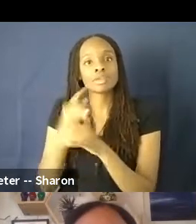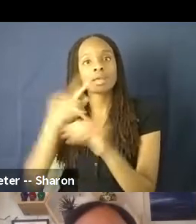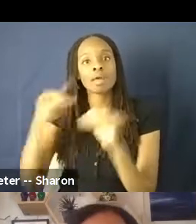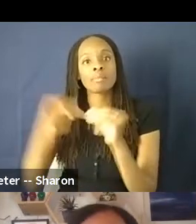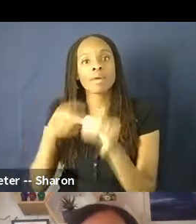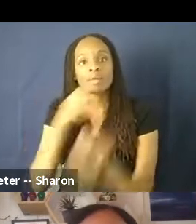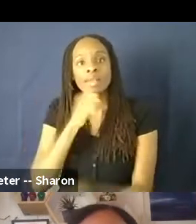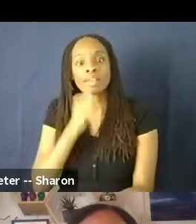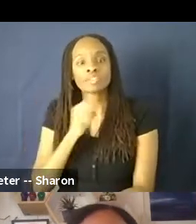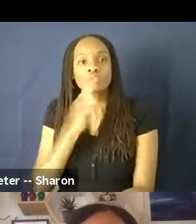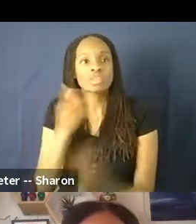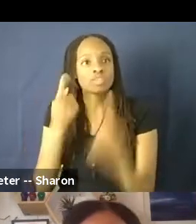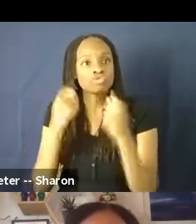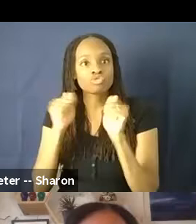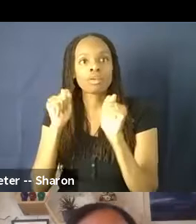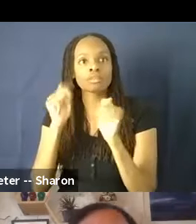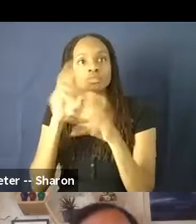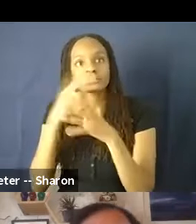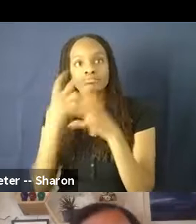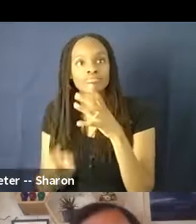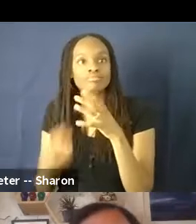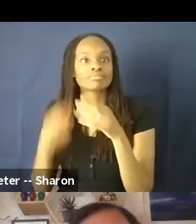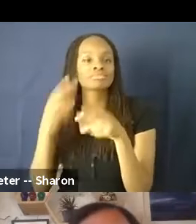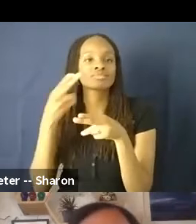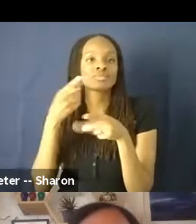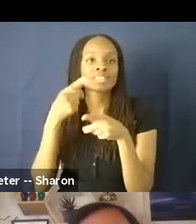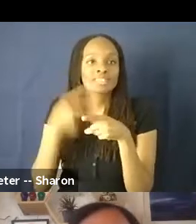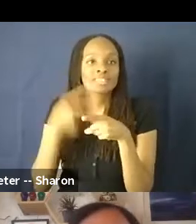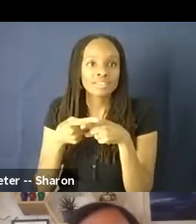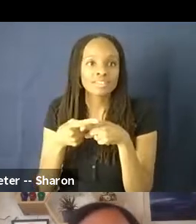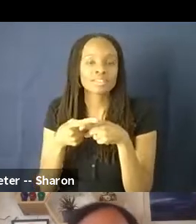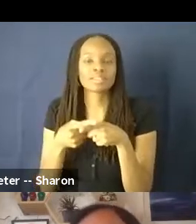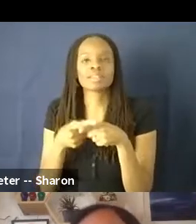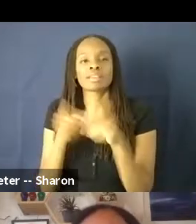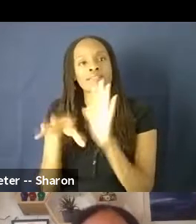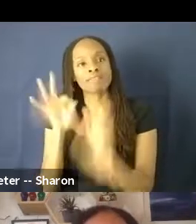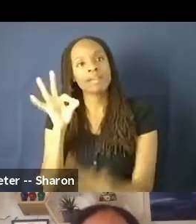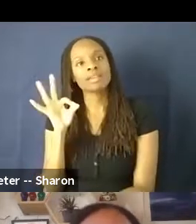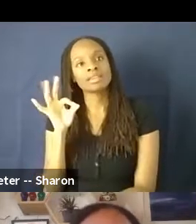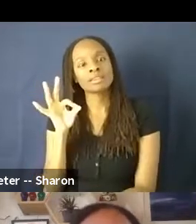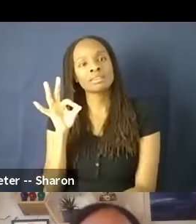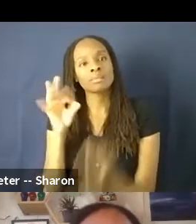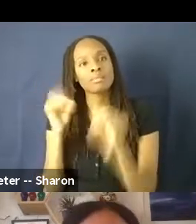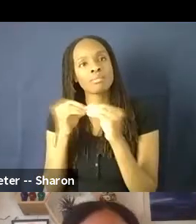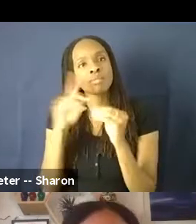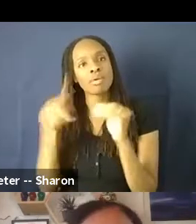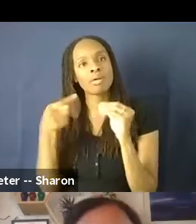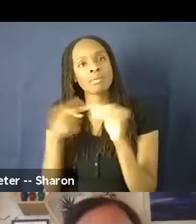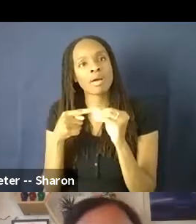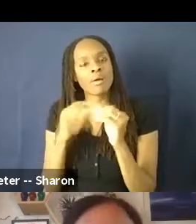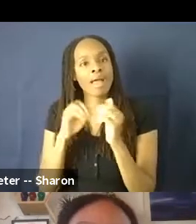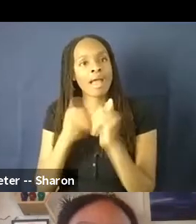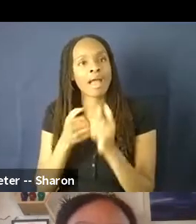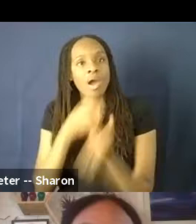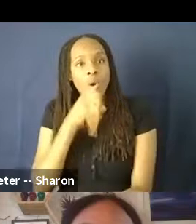really trying to delve into those intersectionalities and also finding out more about how older generations,